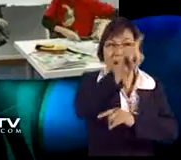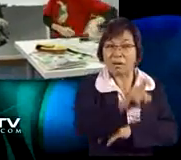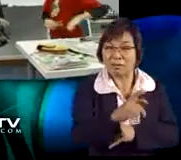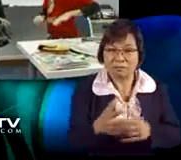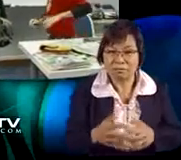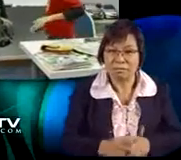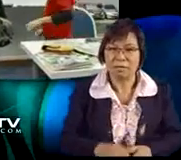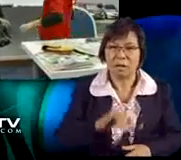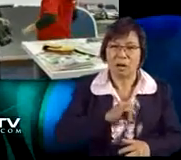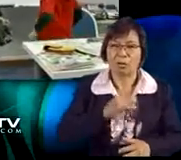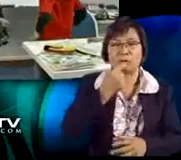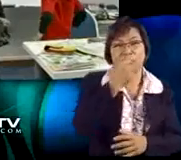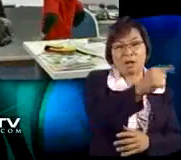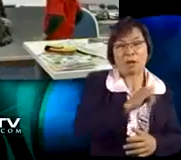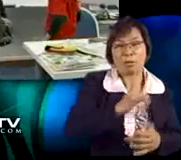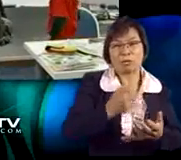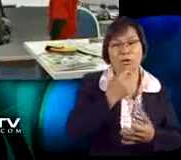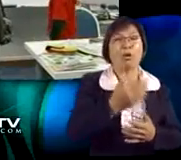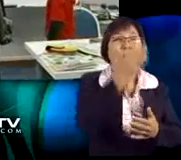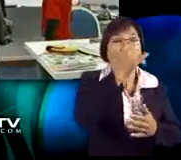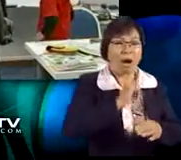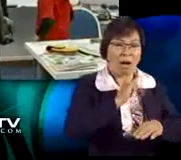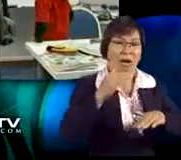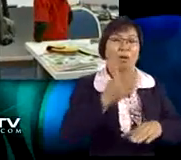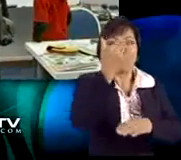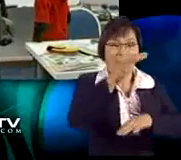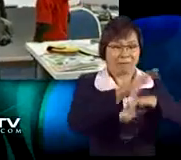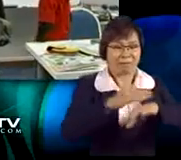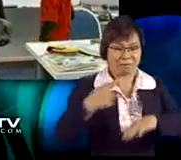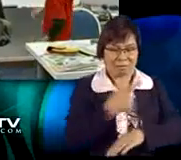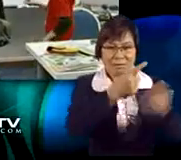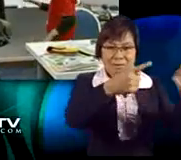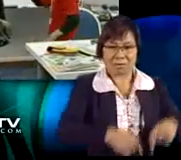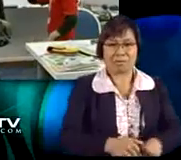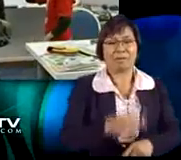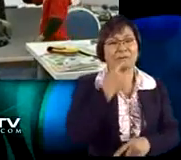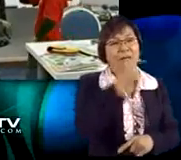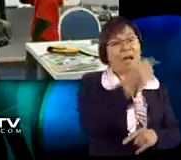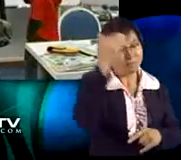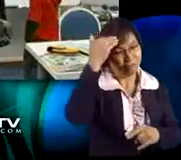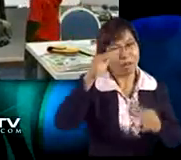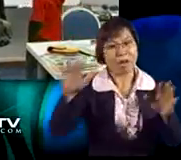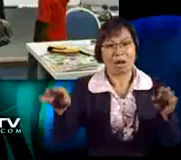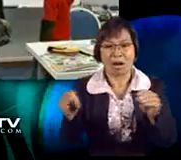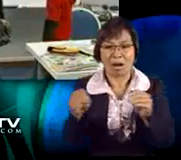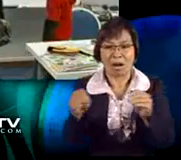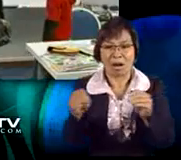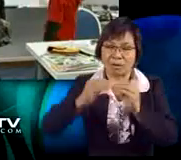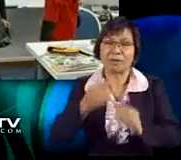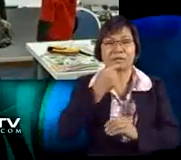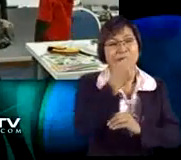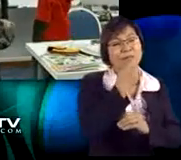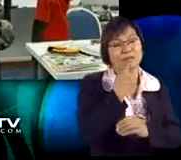Oh, hi, guys! So, why did you ask us to come here? I wanted to tell you that I know how to add two mixed numbers.